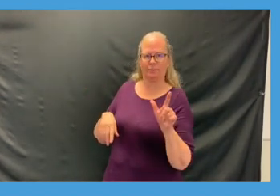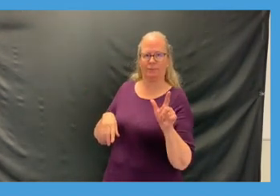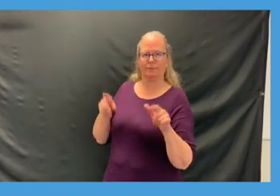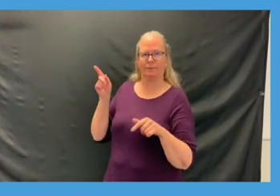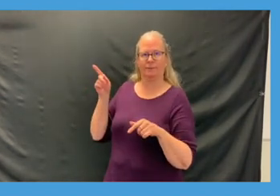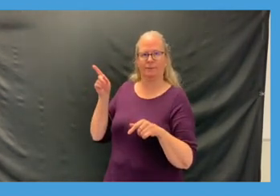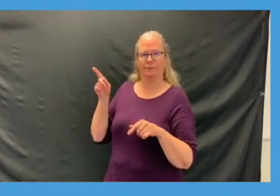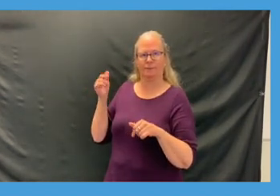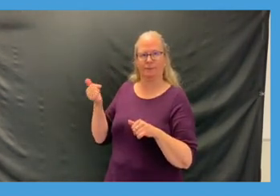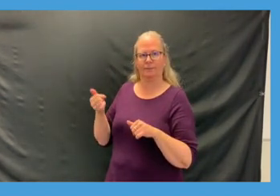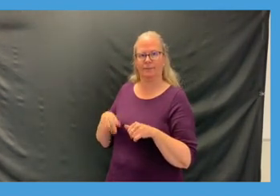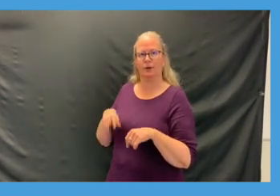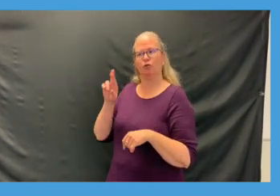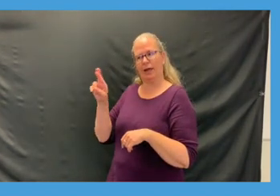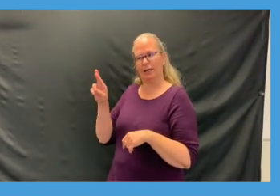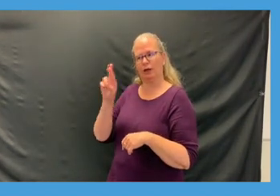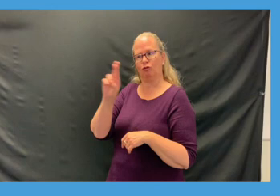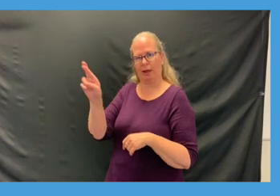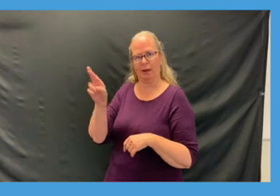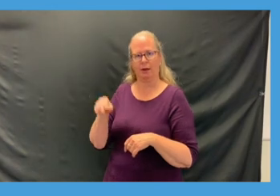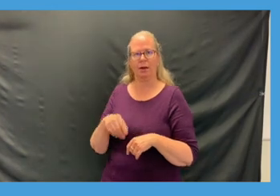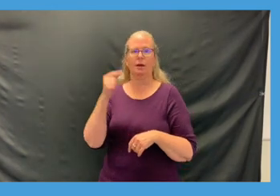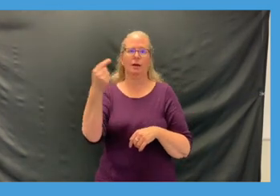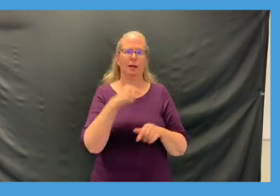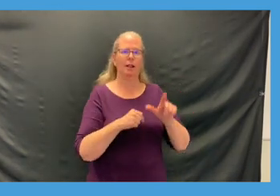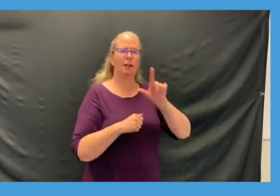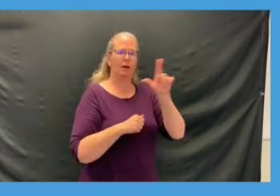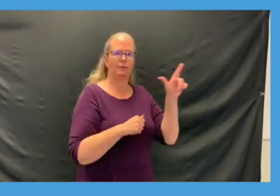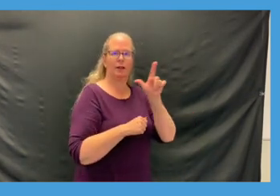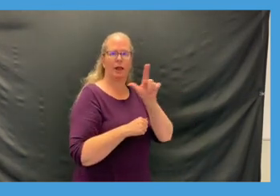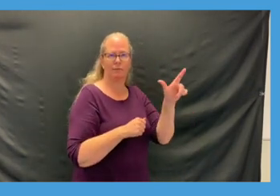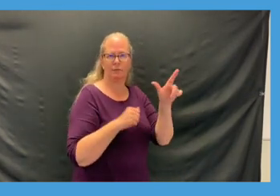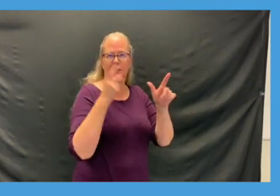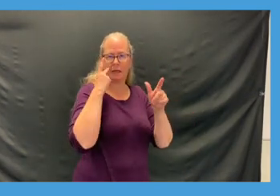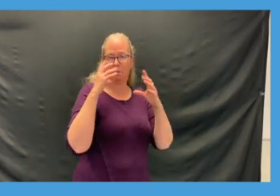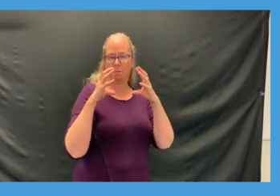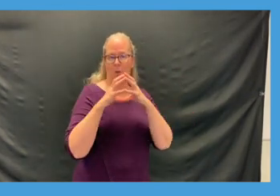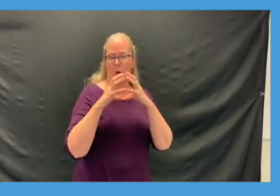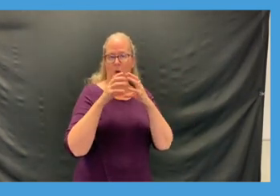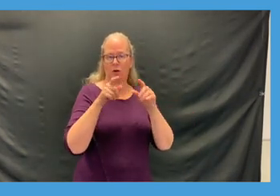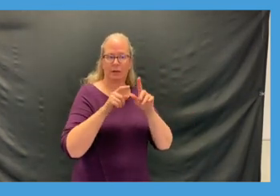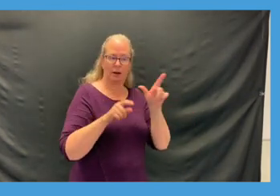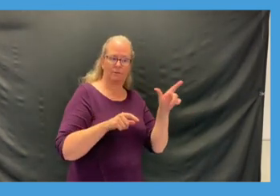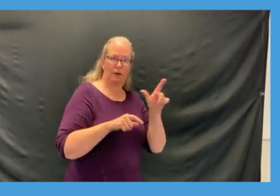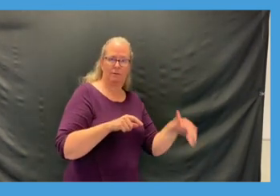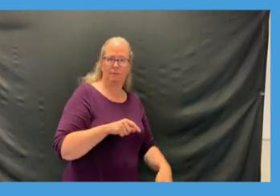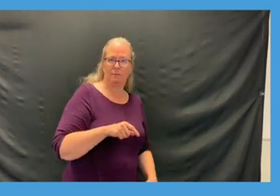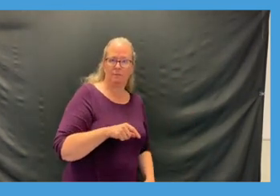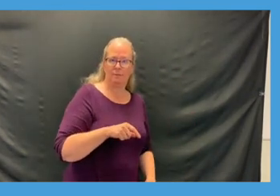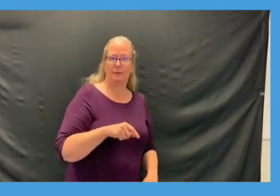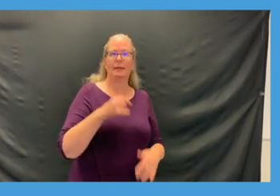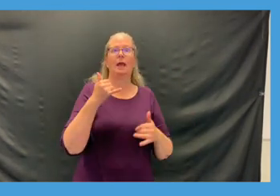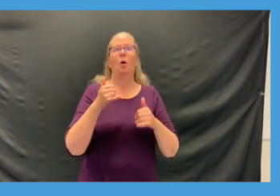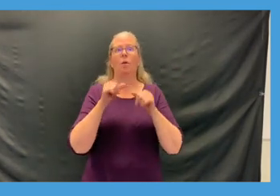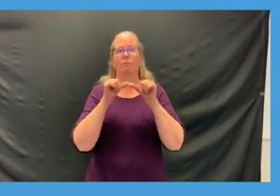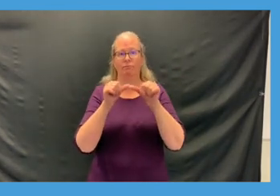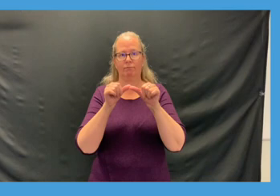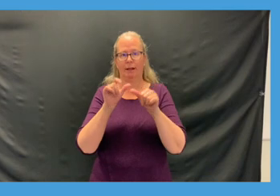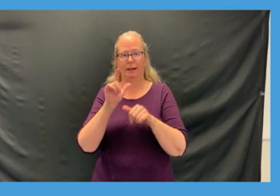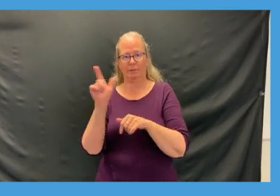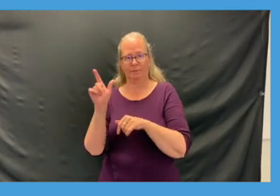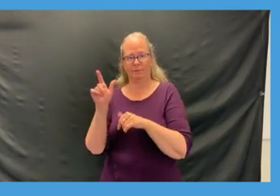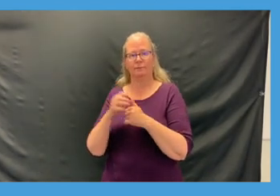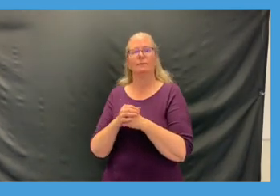pass stop how's it going guys keep passing it nice and hard to each other